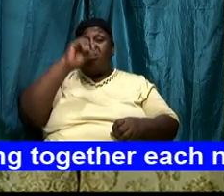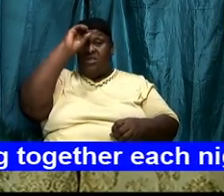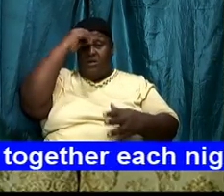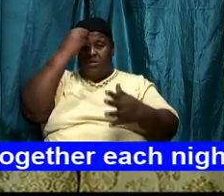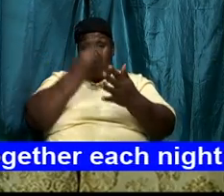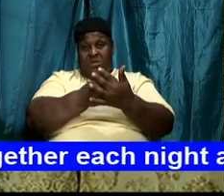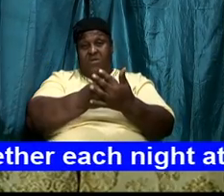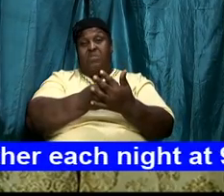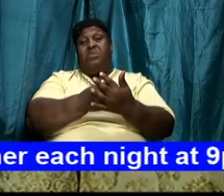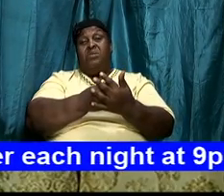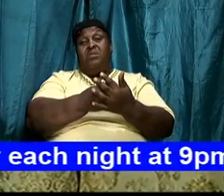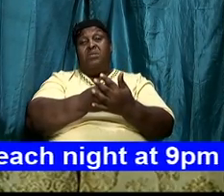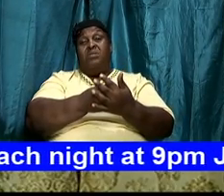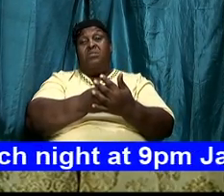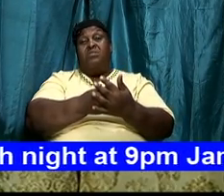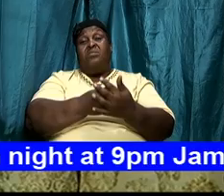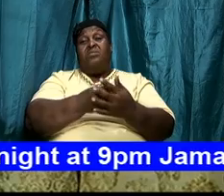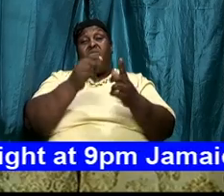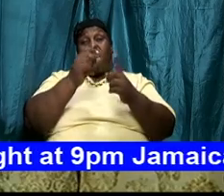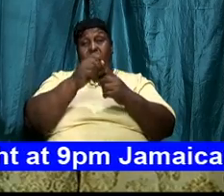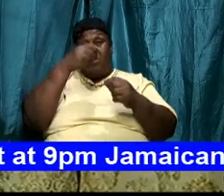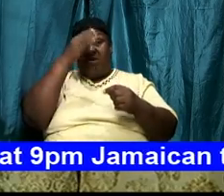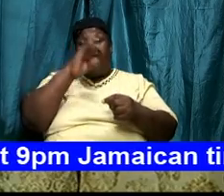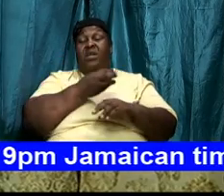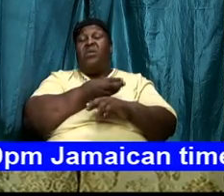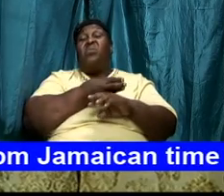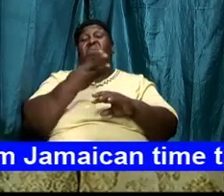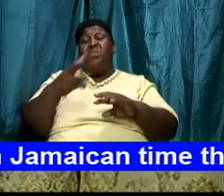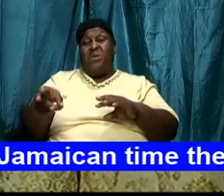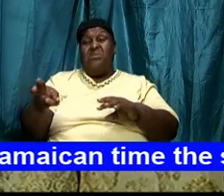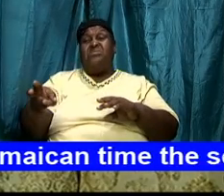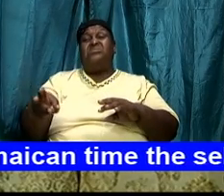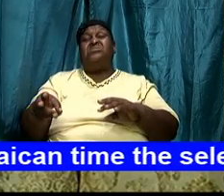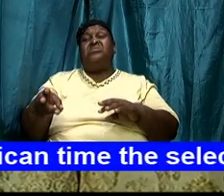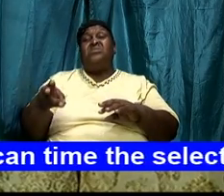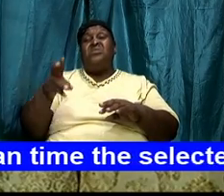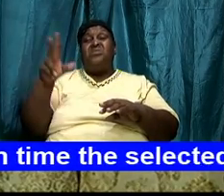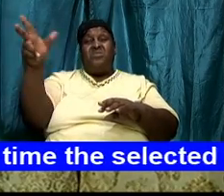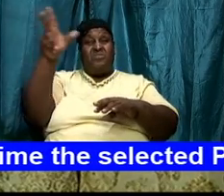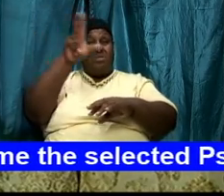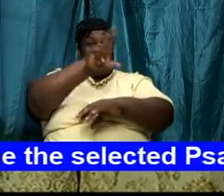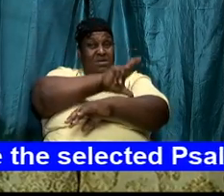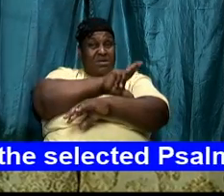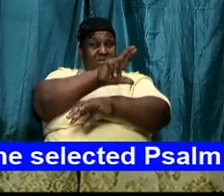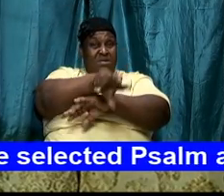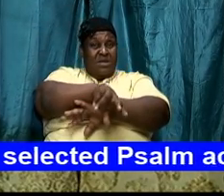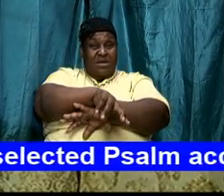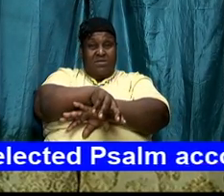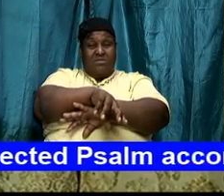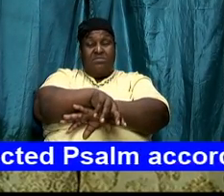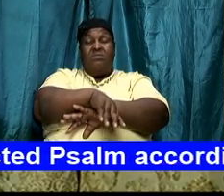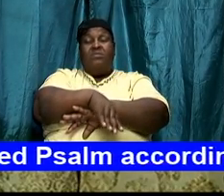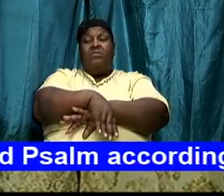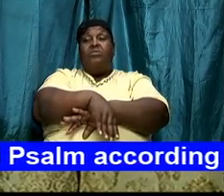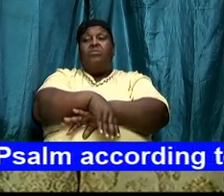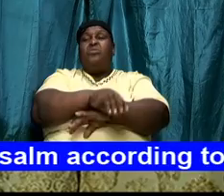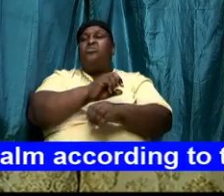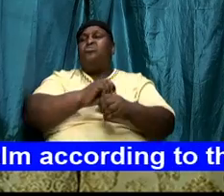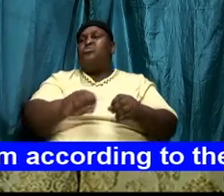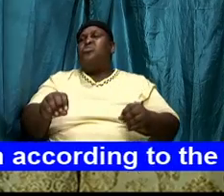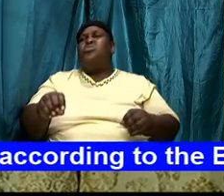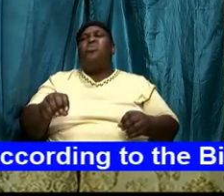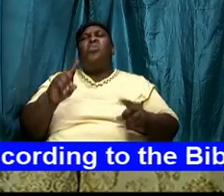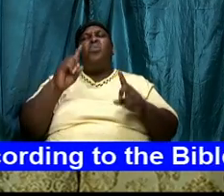days and nights and I submit to you don't go around go do some things which your